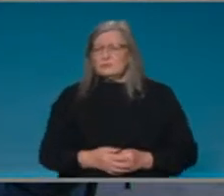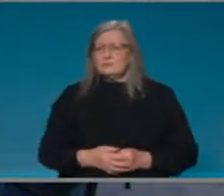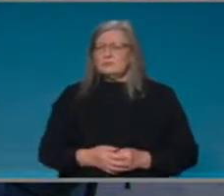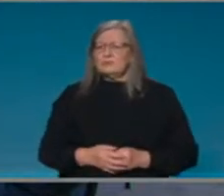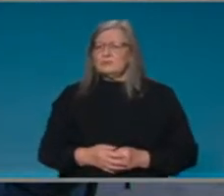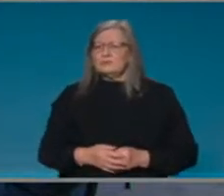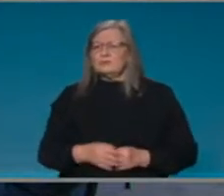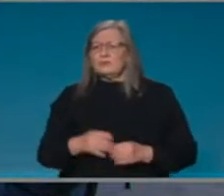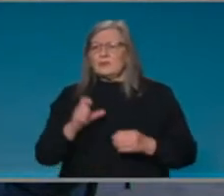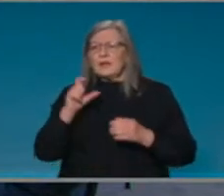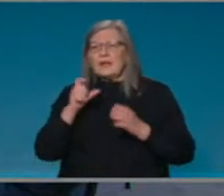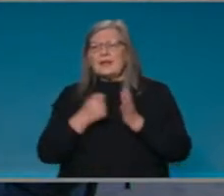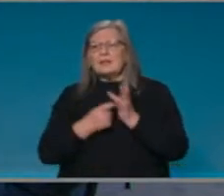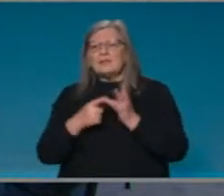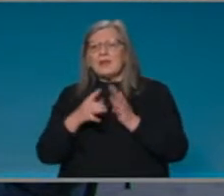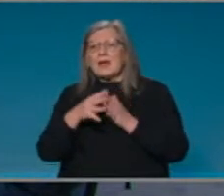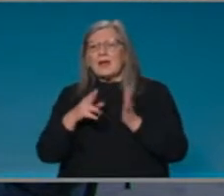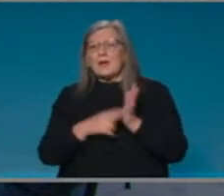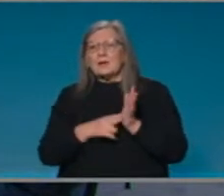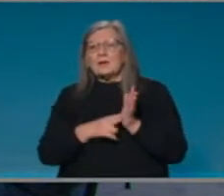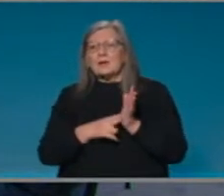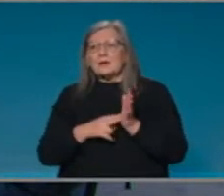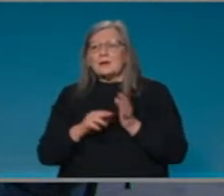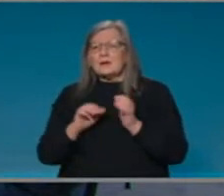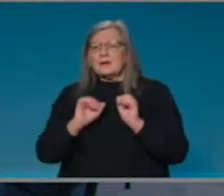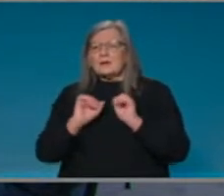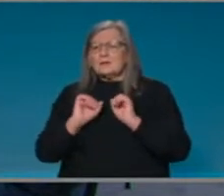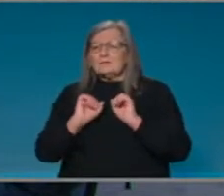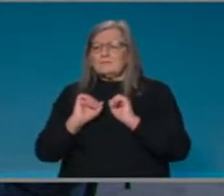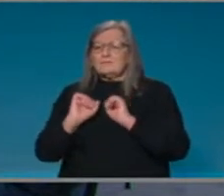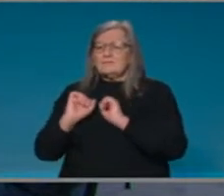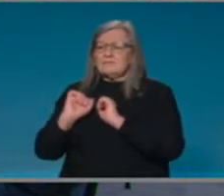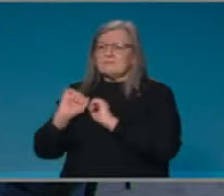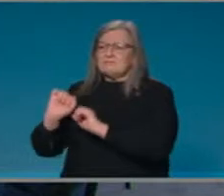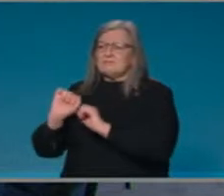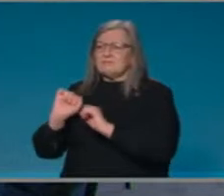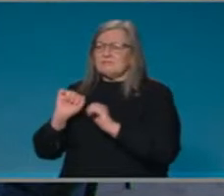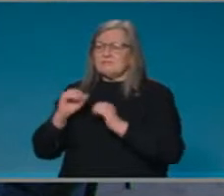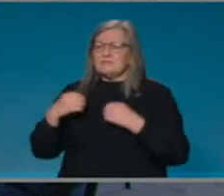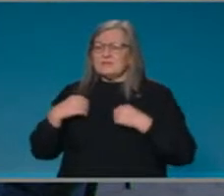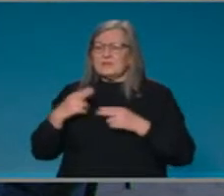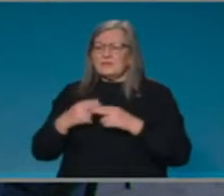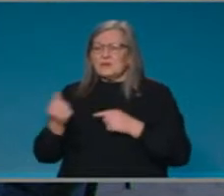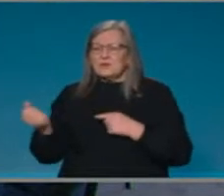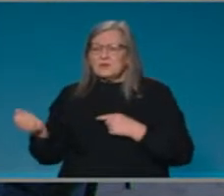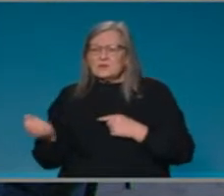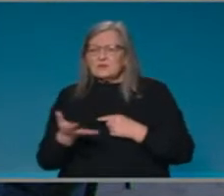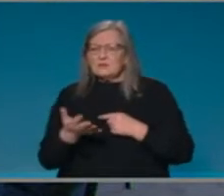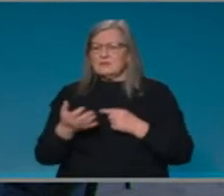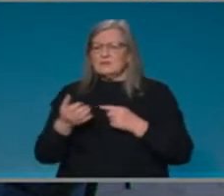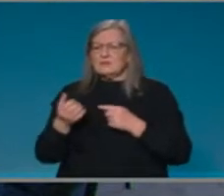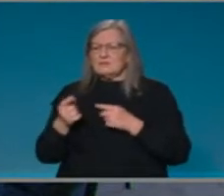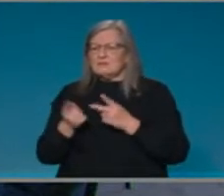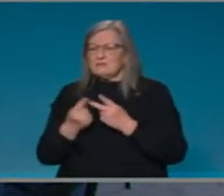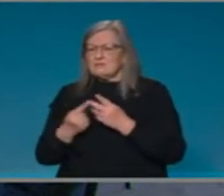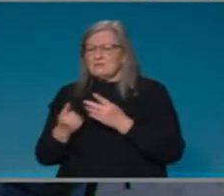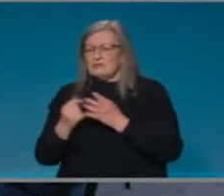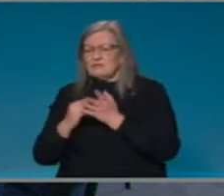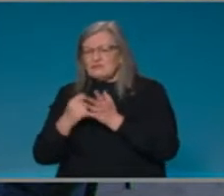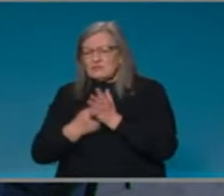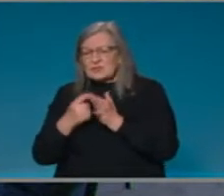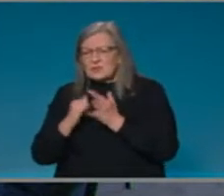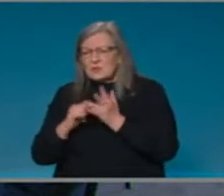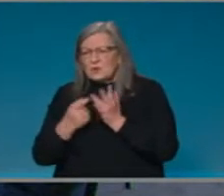staff and also for its visitors. I'm noting that the government doesn't support, uh, mandatory, abroad